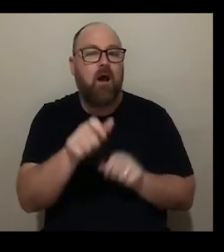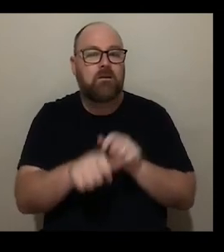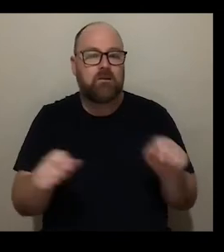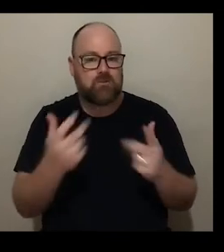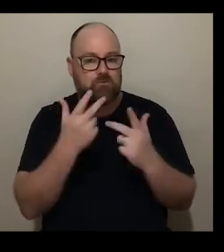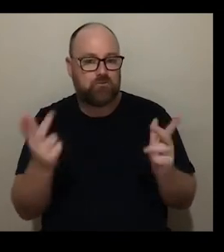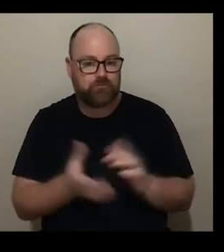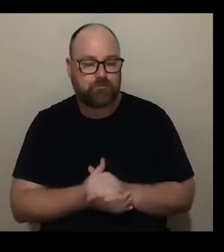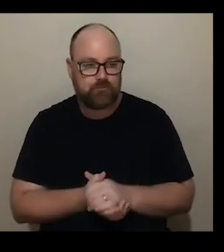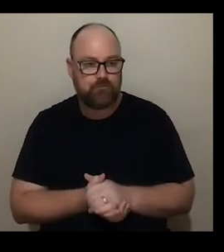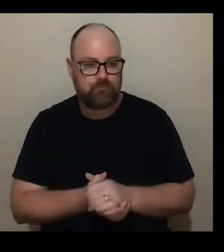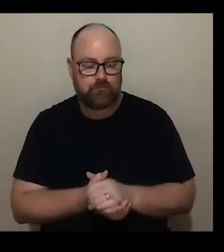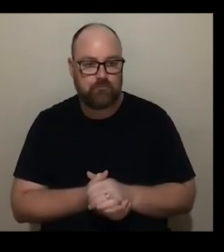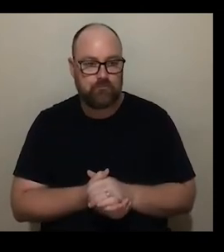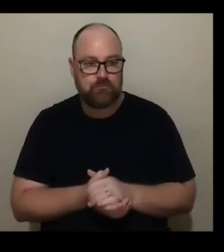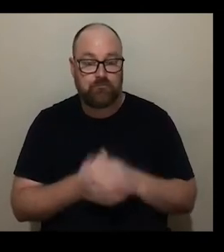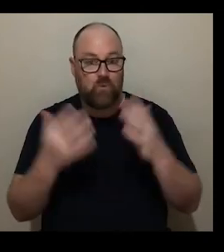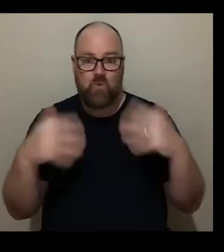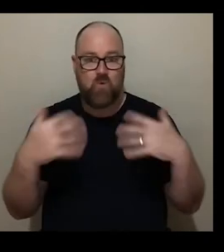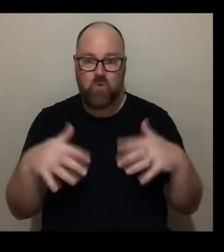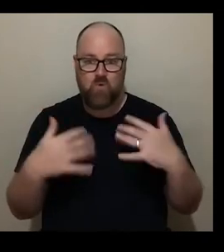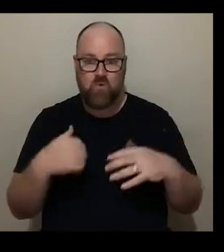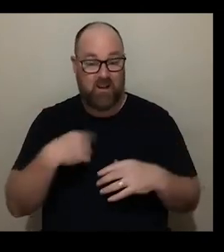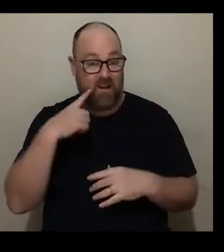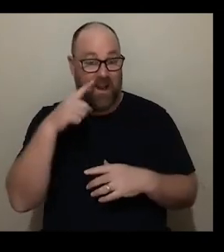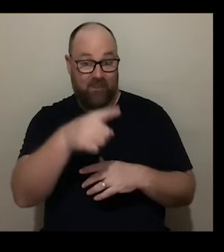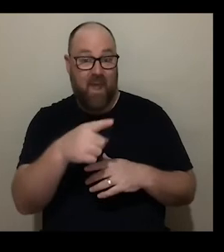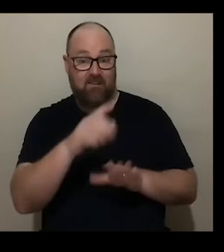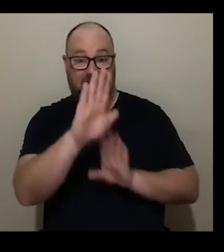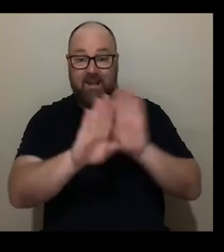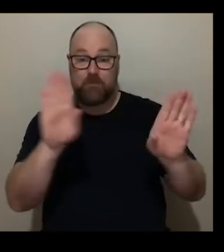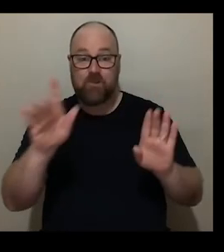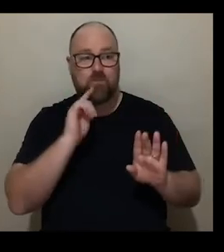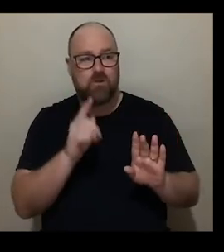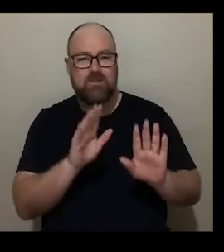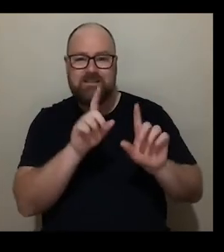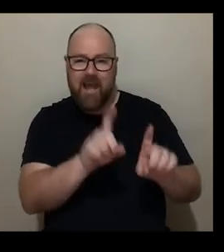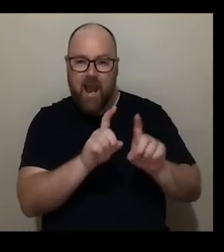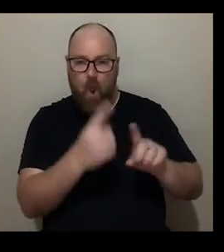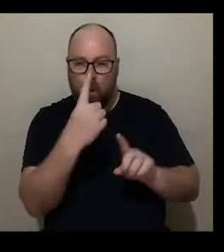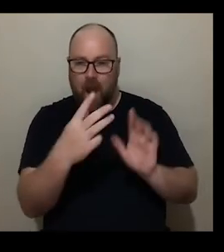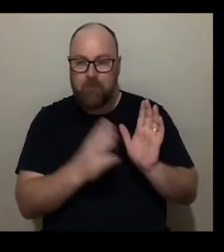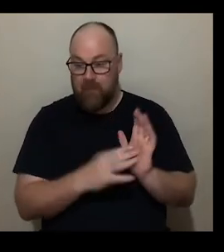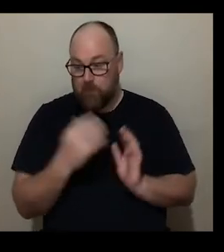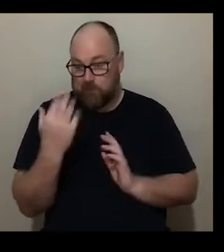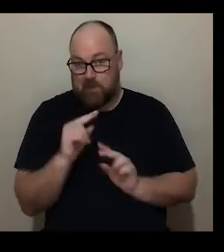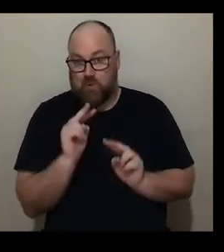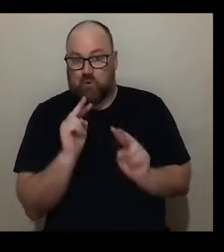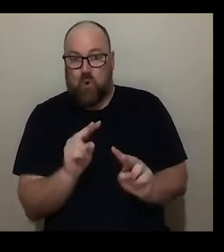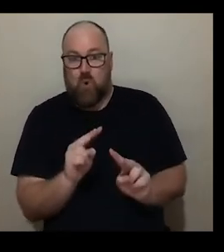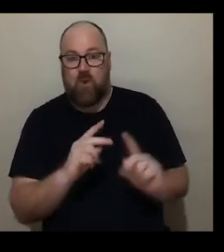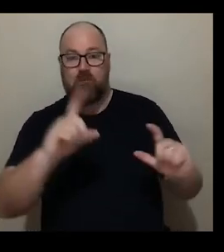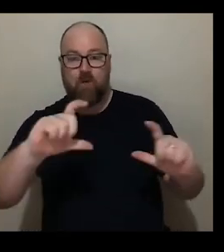which is mind-blowing and i think the exhibition is going to be up for about a month we just saw the photos today